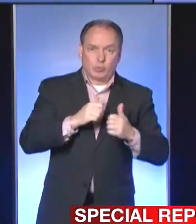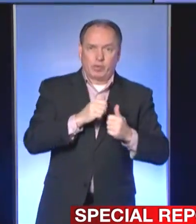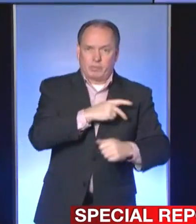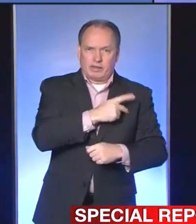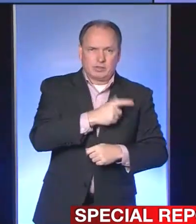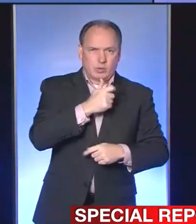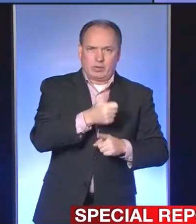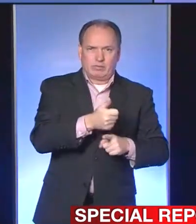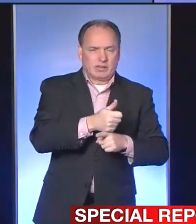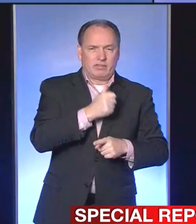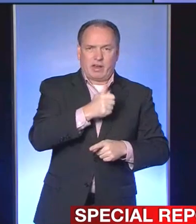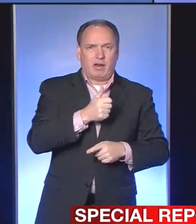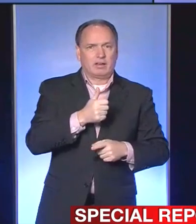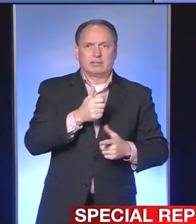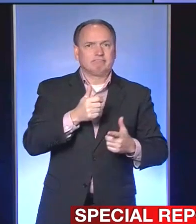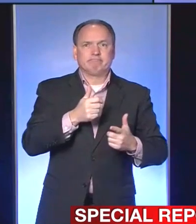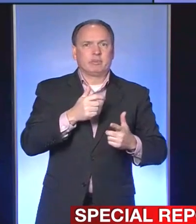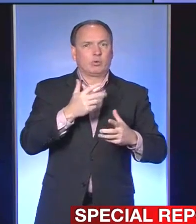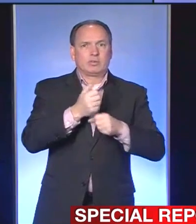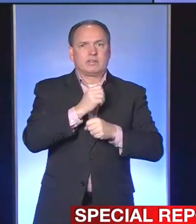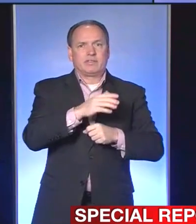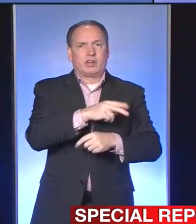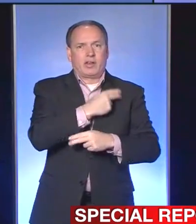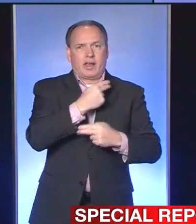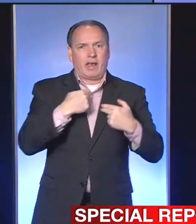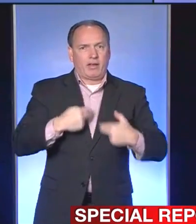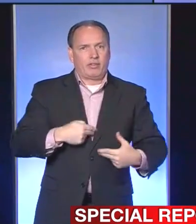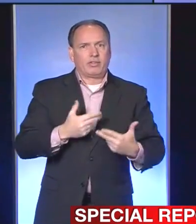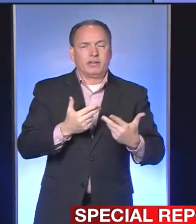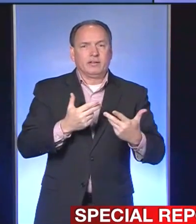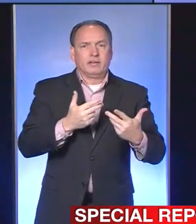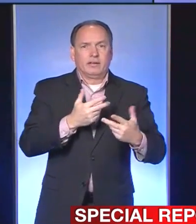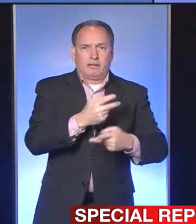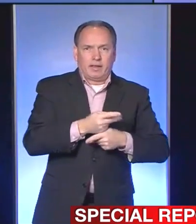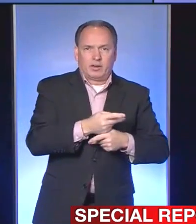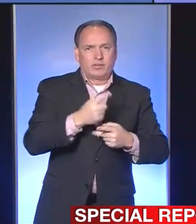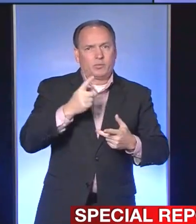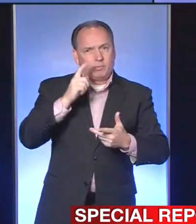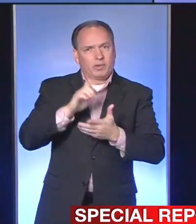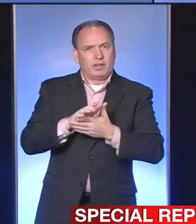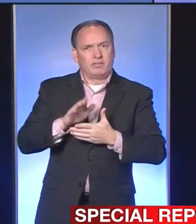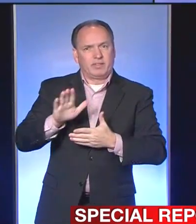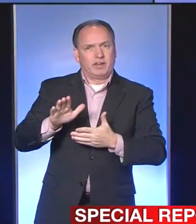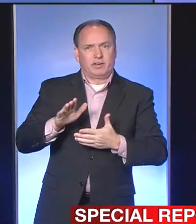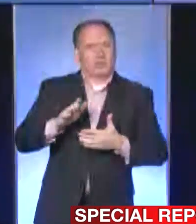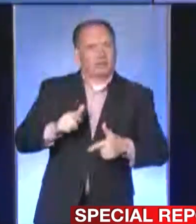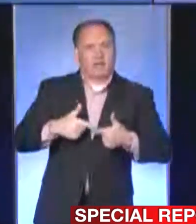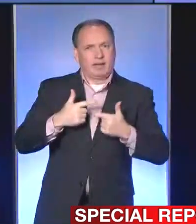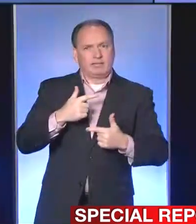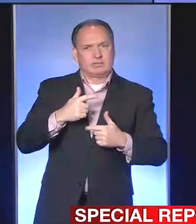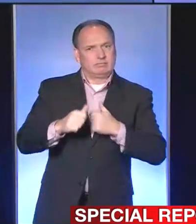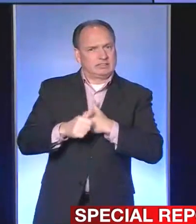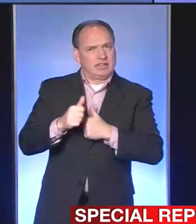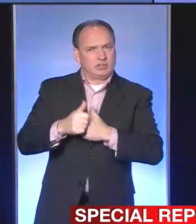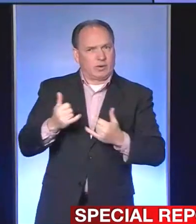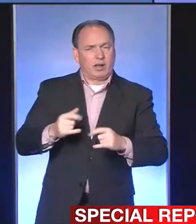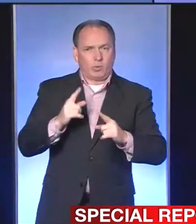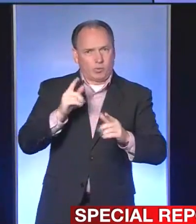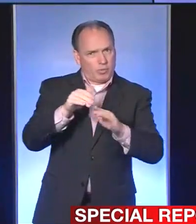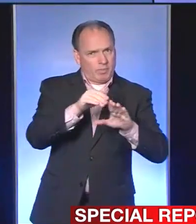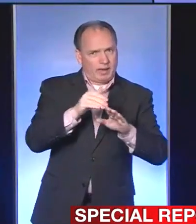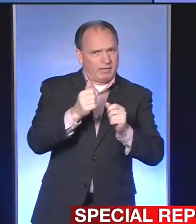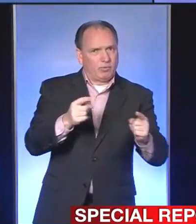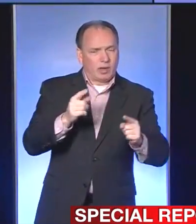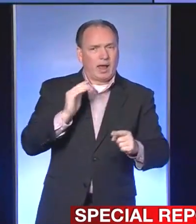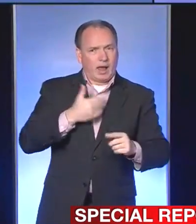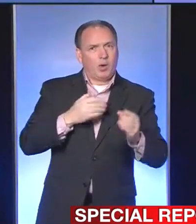seeking health care during this crisis. We believe they're placing their health and their lives in danger. I want remind everybody, our offices